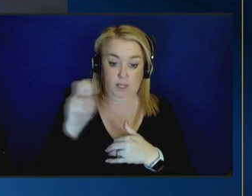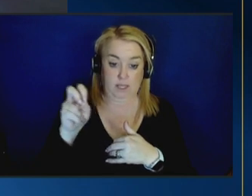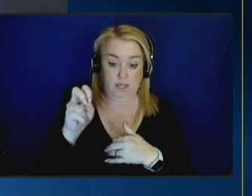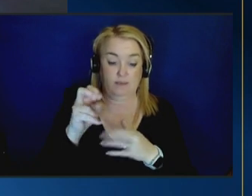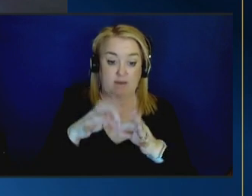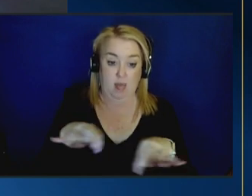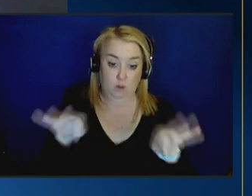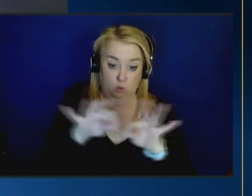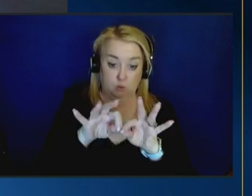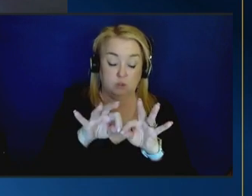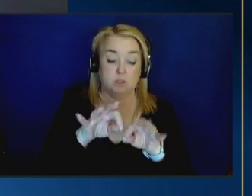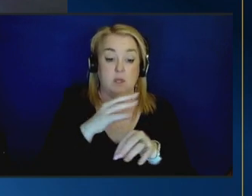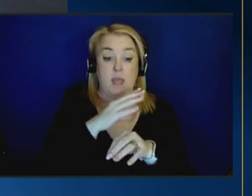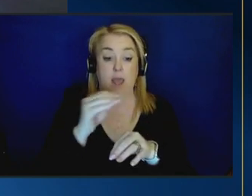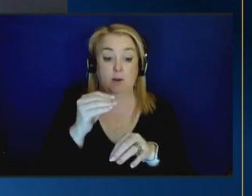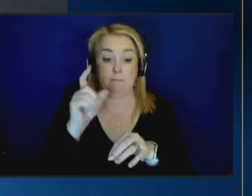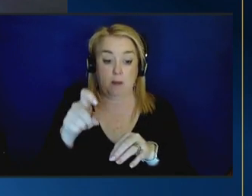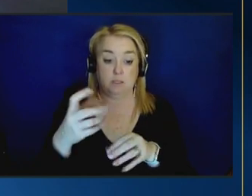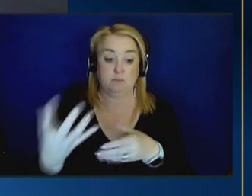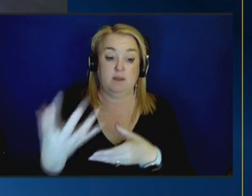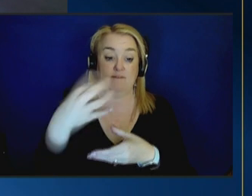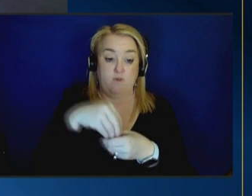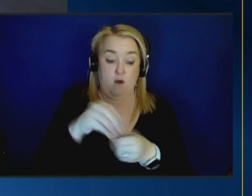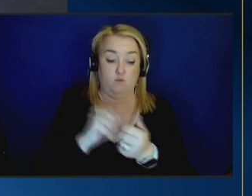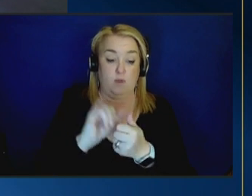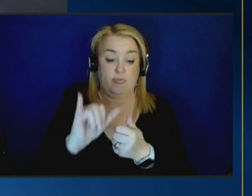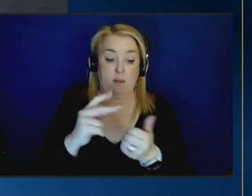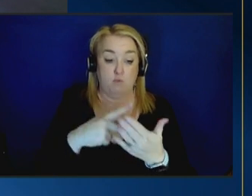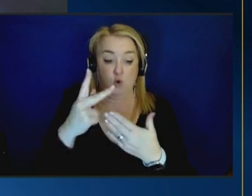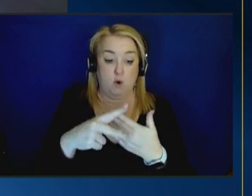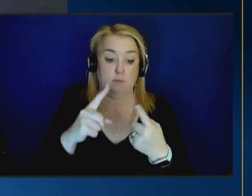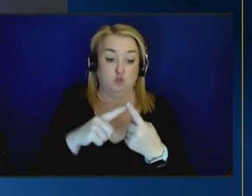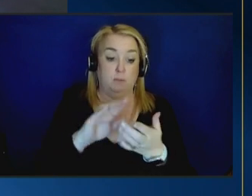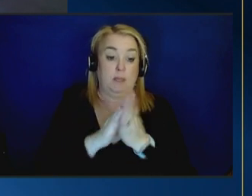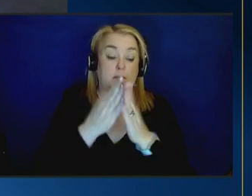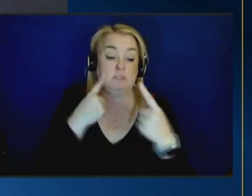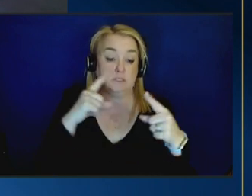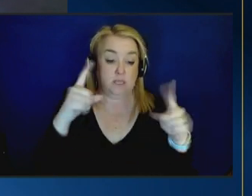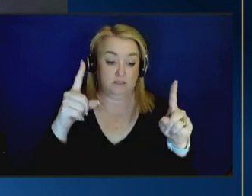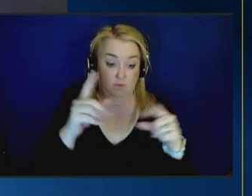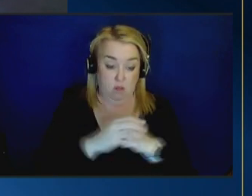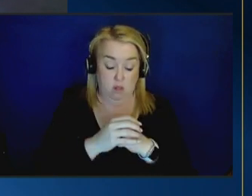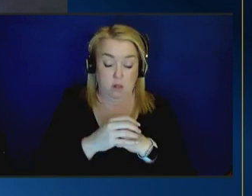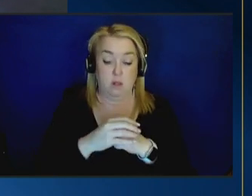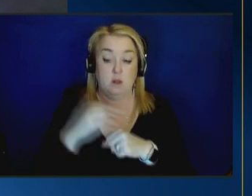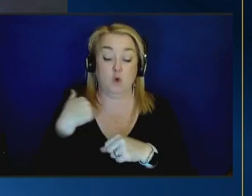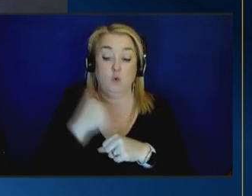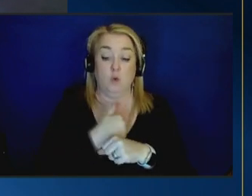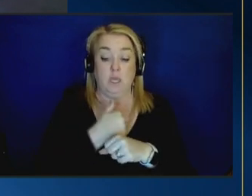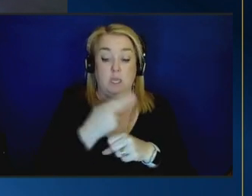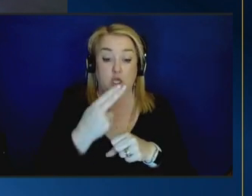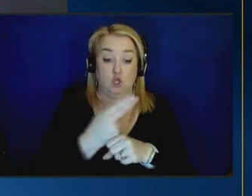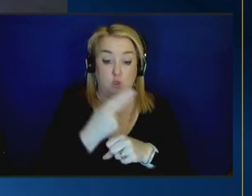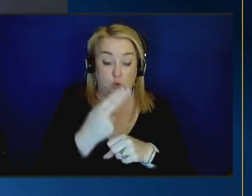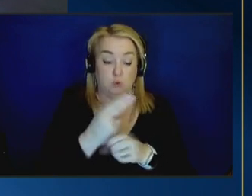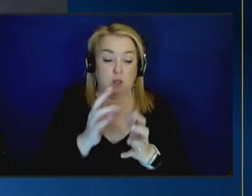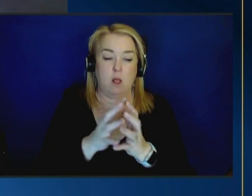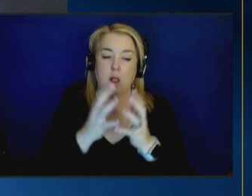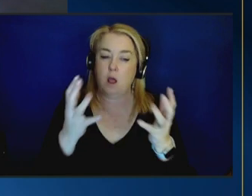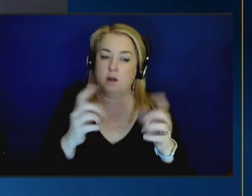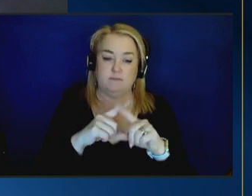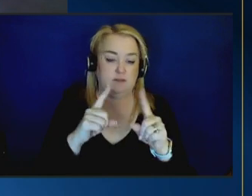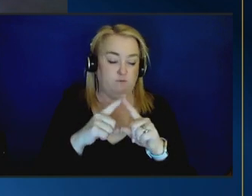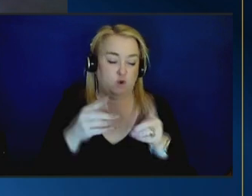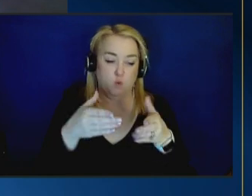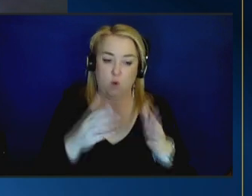must be incorporated in our program in order to be successful so we use um a lot of different modalities